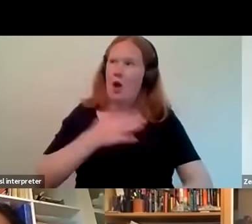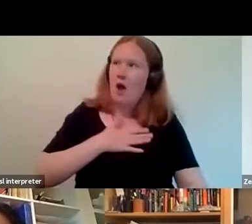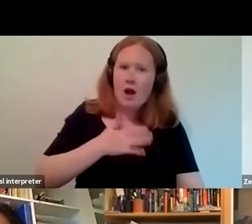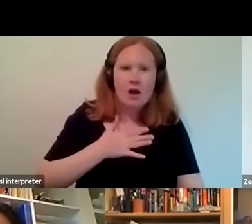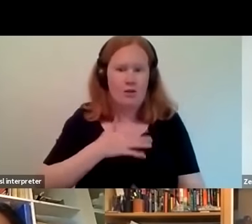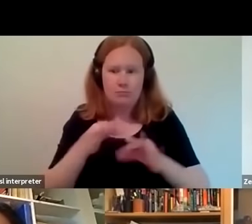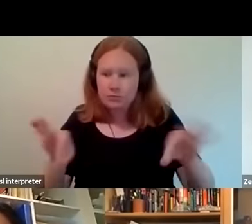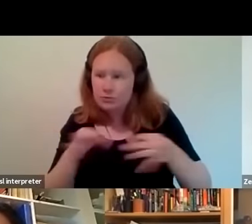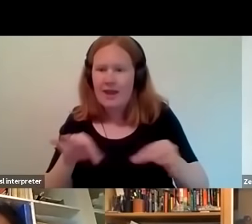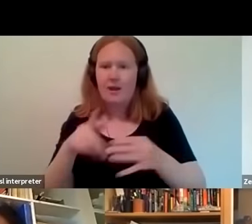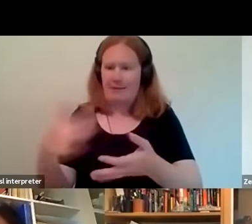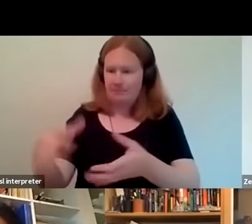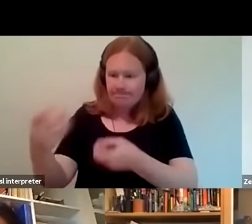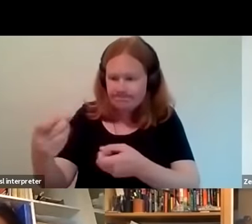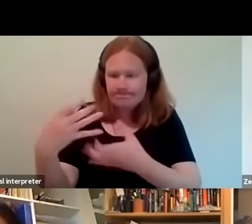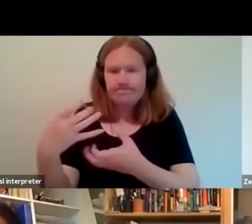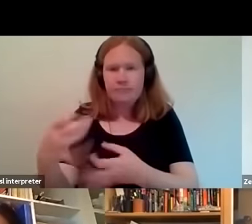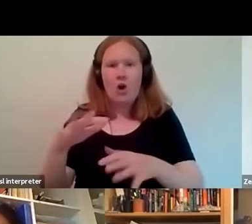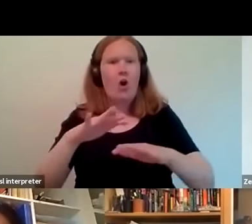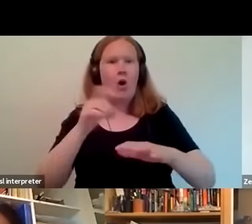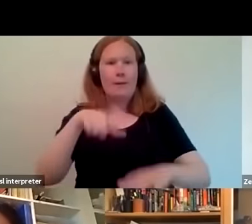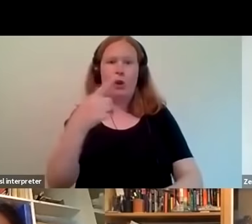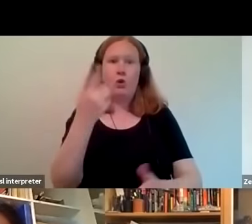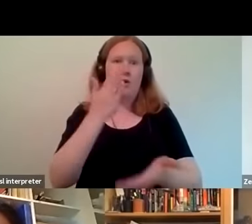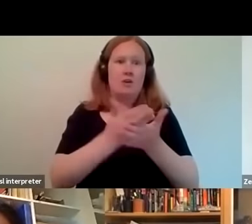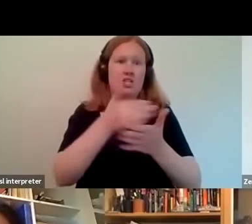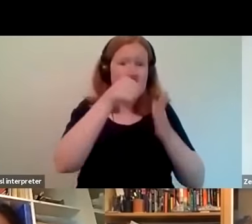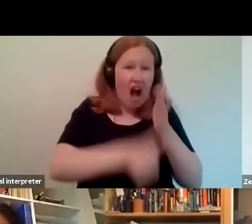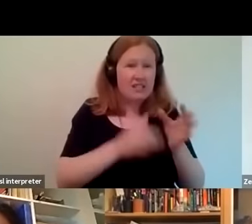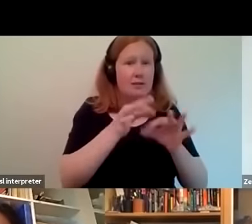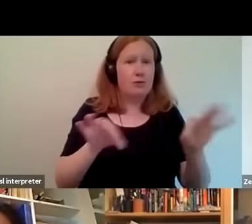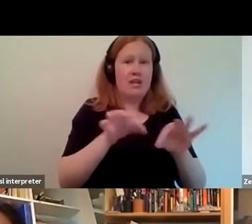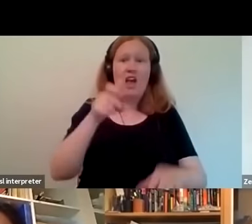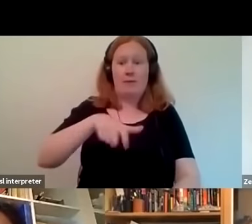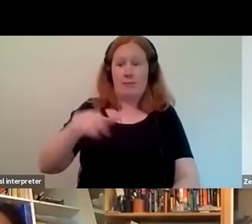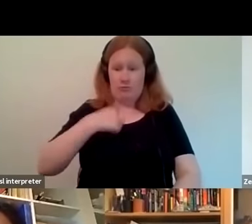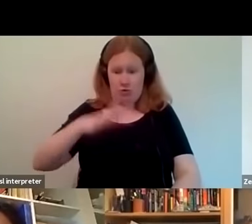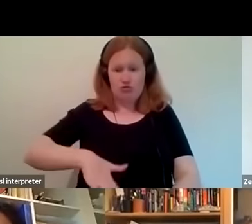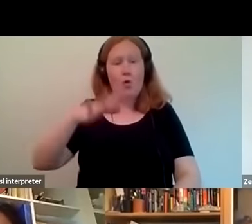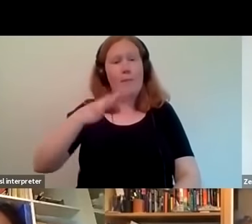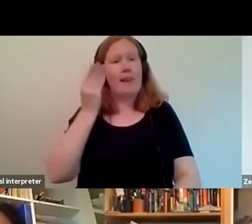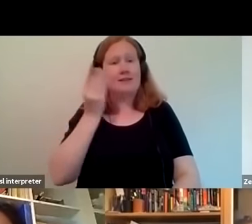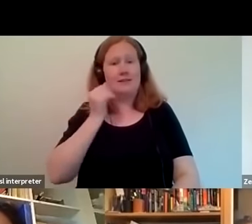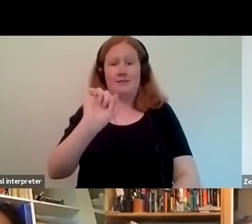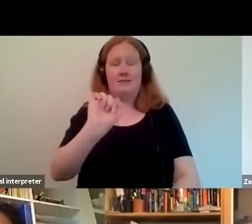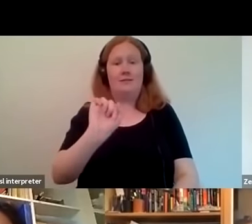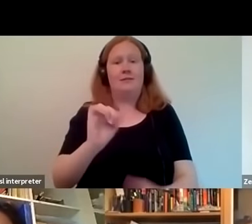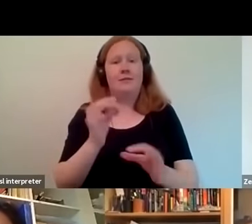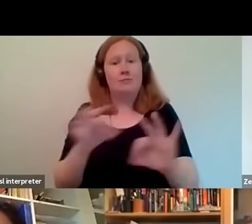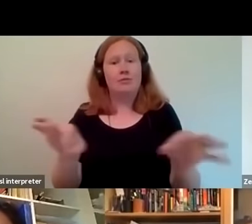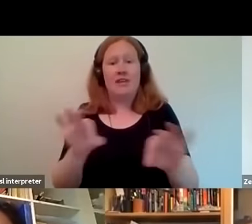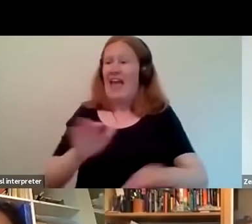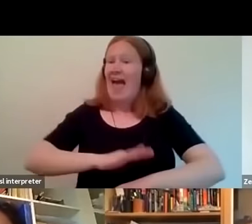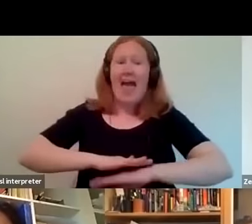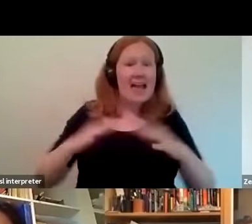reggae legends and pioneers and people that we very much would have grown up with listening to their music um and it's available for